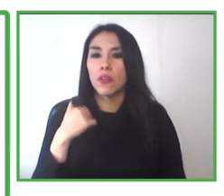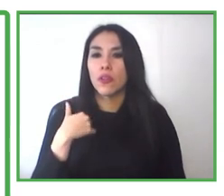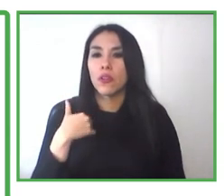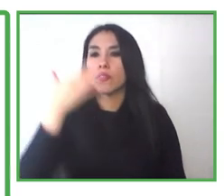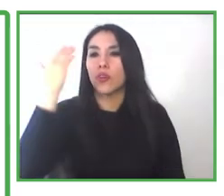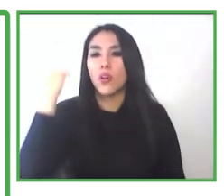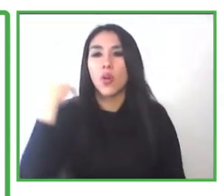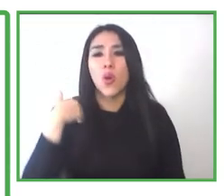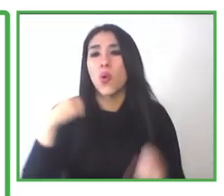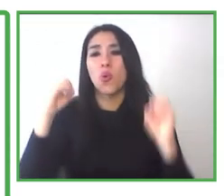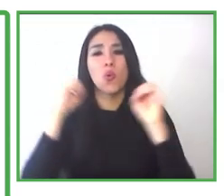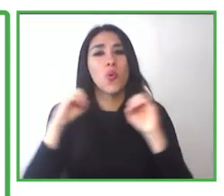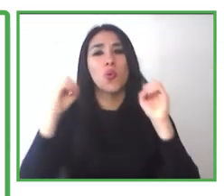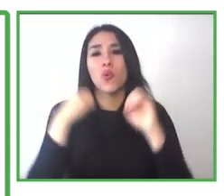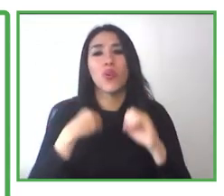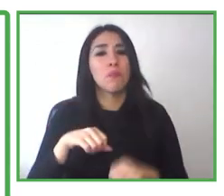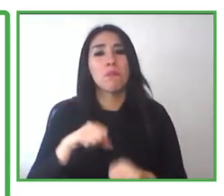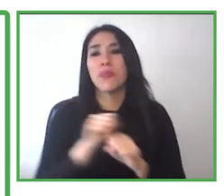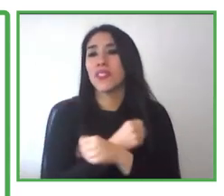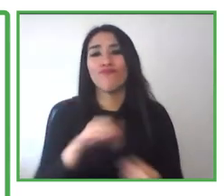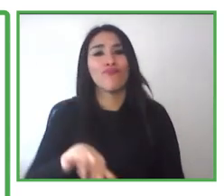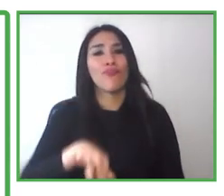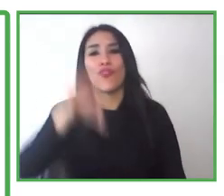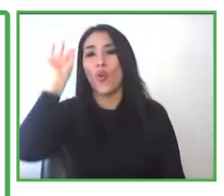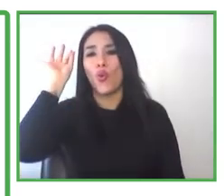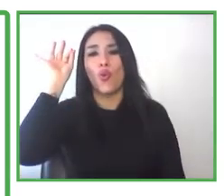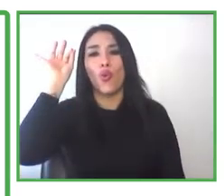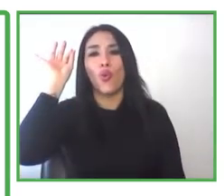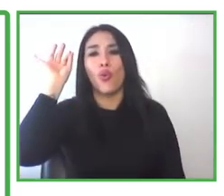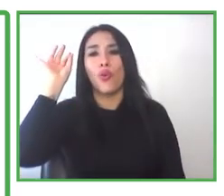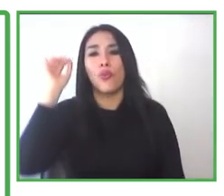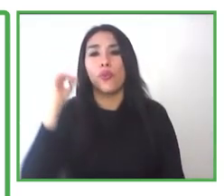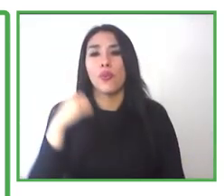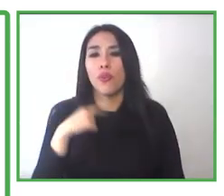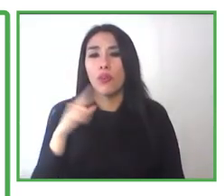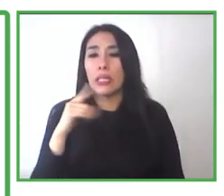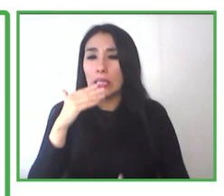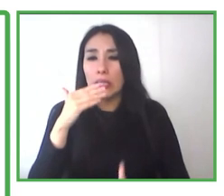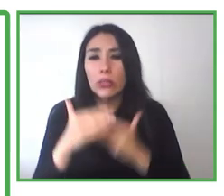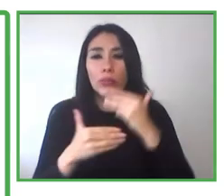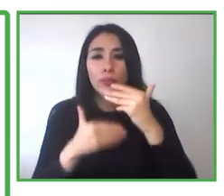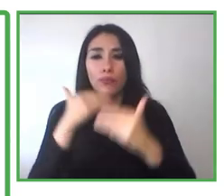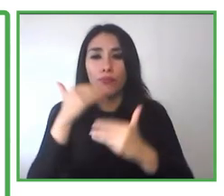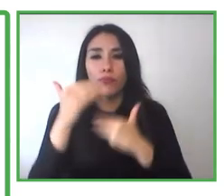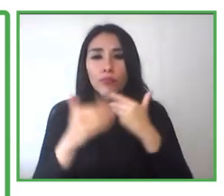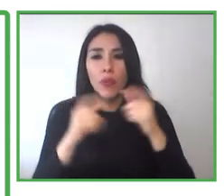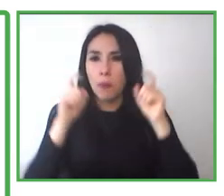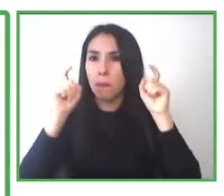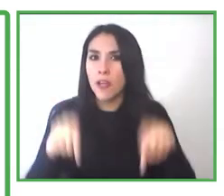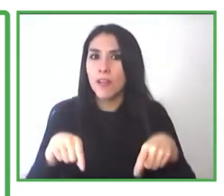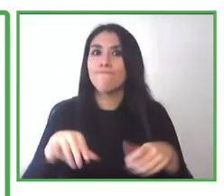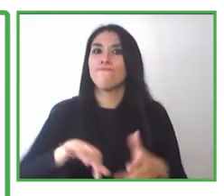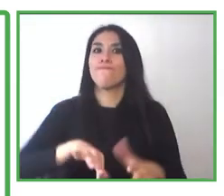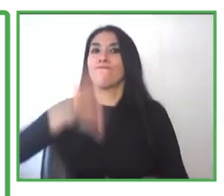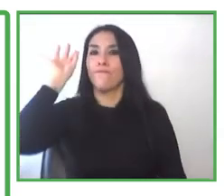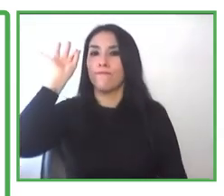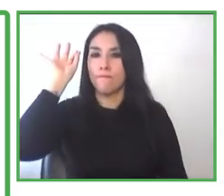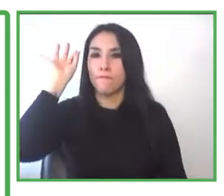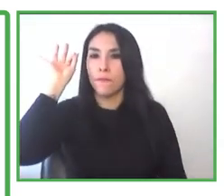that she couldn't, she, she was not able to find a job because of her capacity. And through the program, she made it.